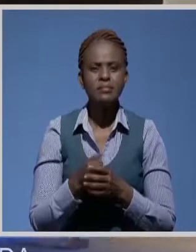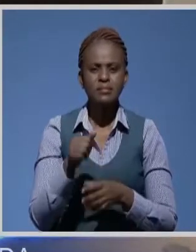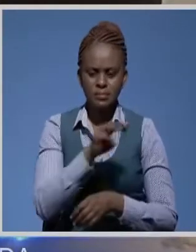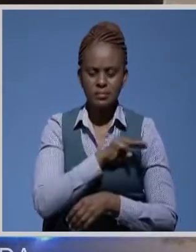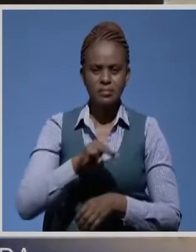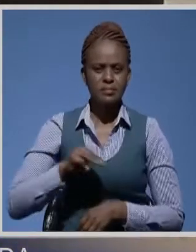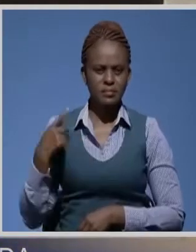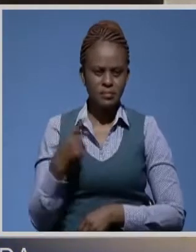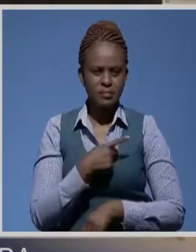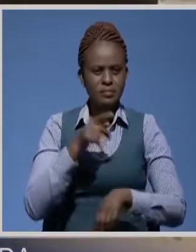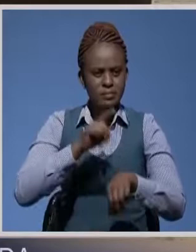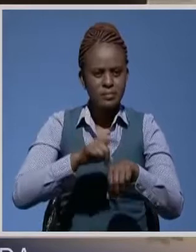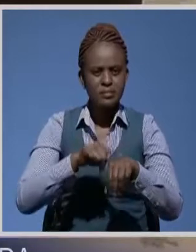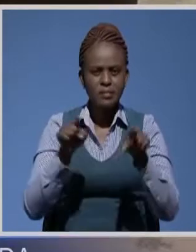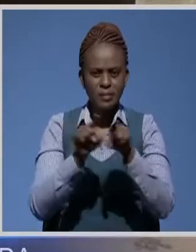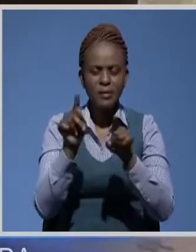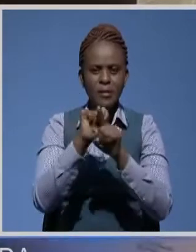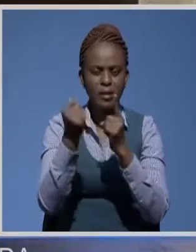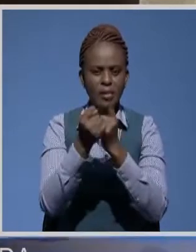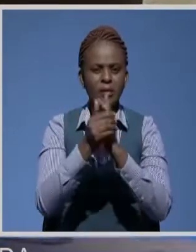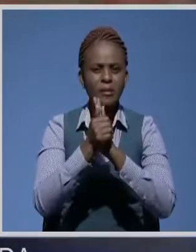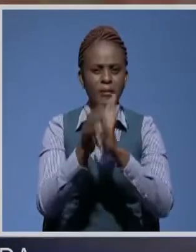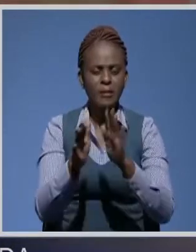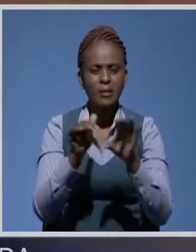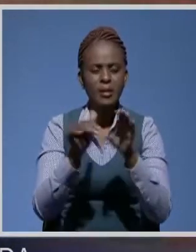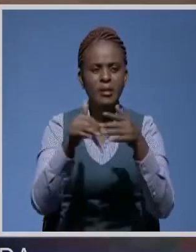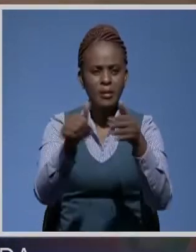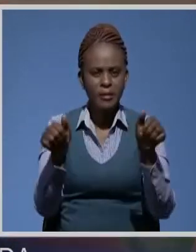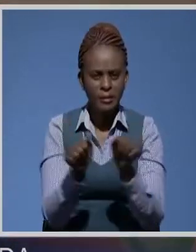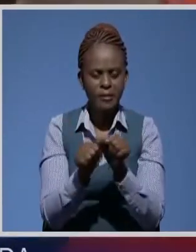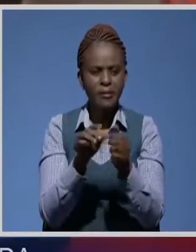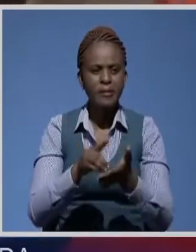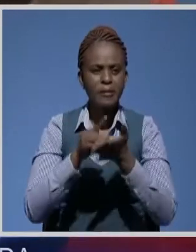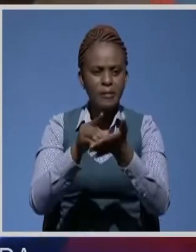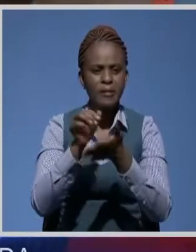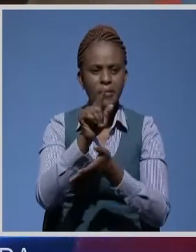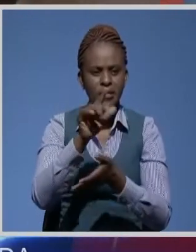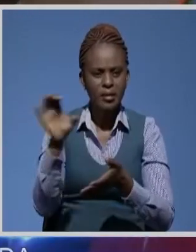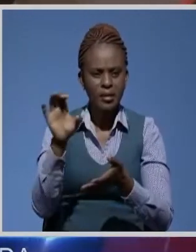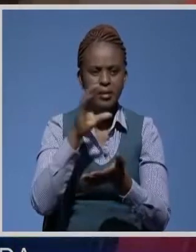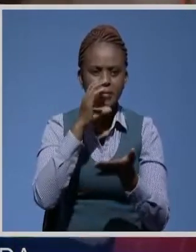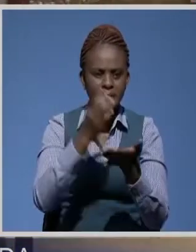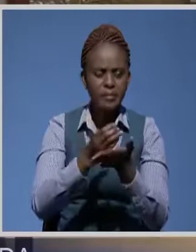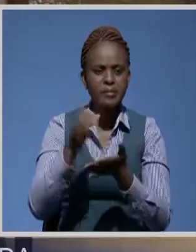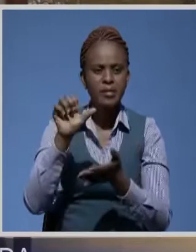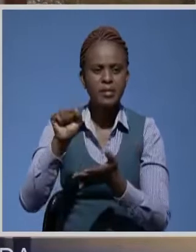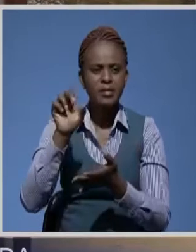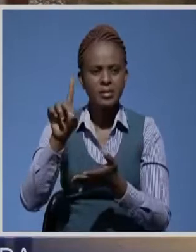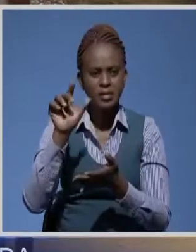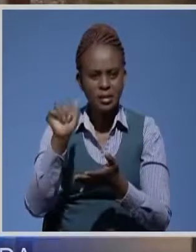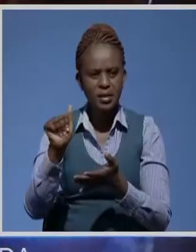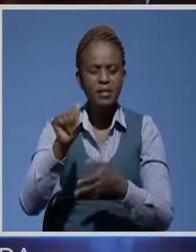who also took time to meet with traditional leaders in the area further donated 100 bags of cement to SDA Chongwe West Church.